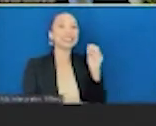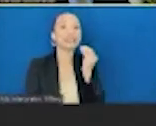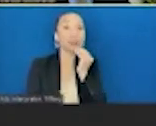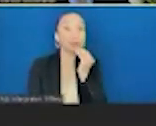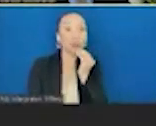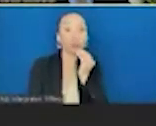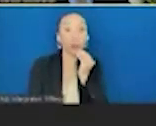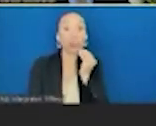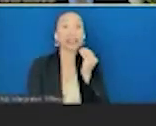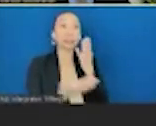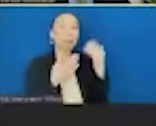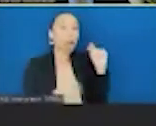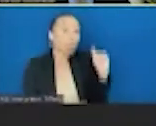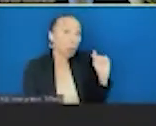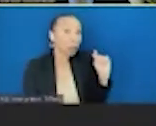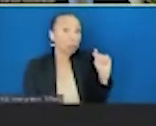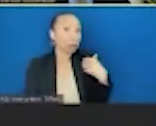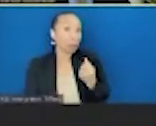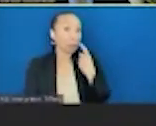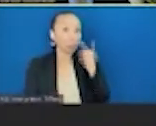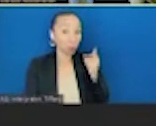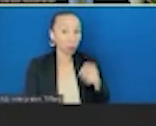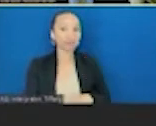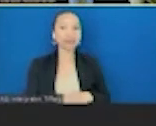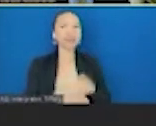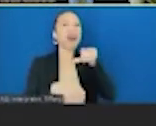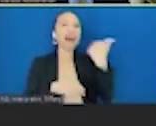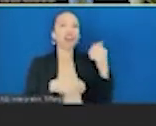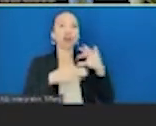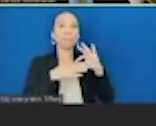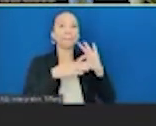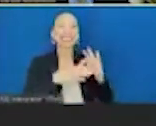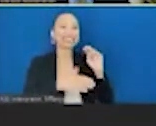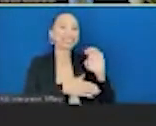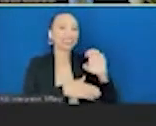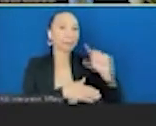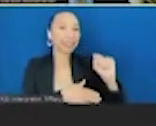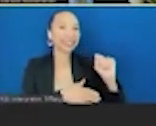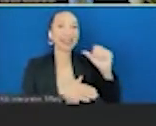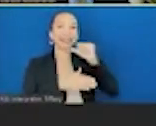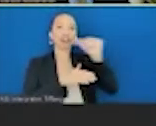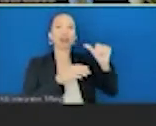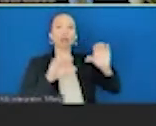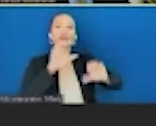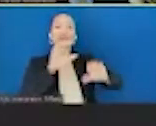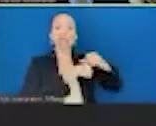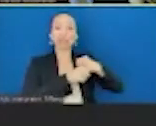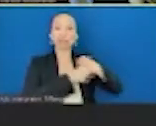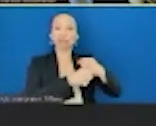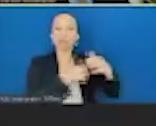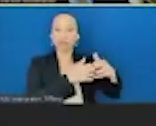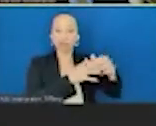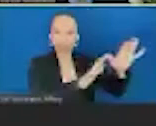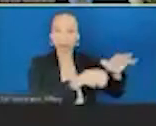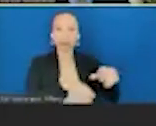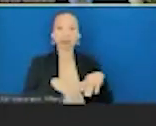cheese actually may be a little bit good for you. And unprocessed meats a little bit lower than neutral, a little bit bad for us because they are linked to risk